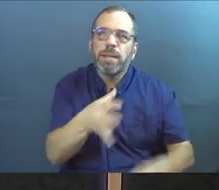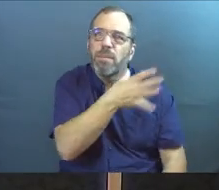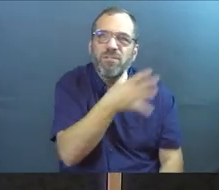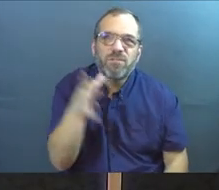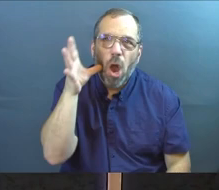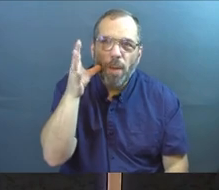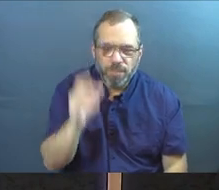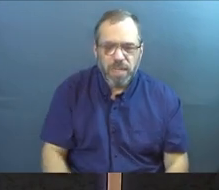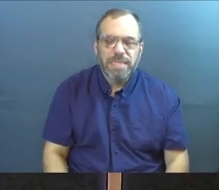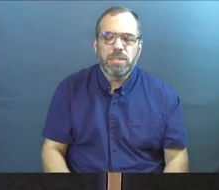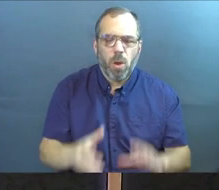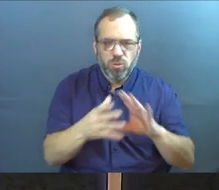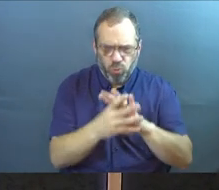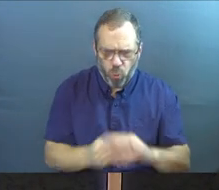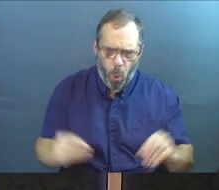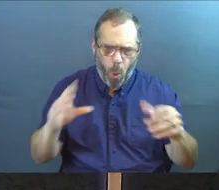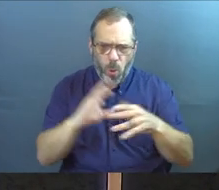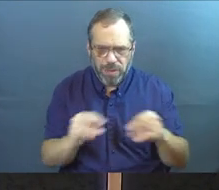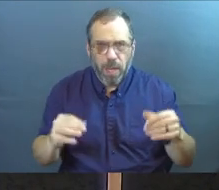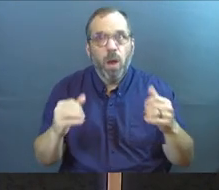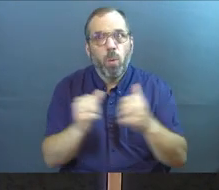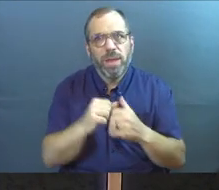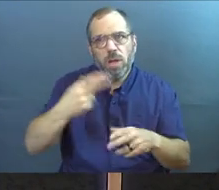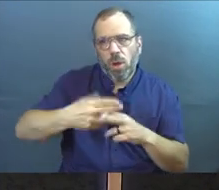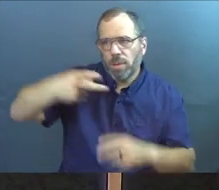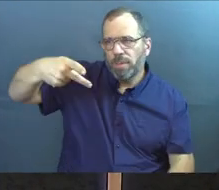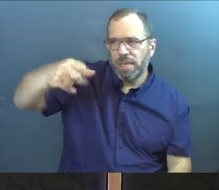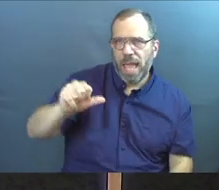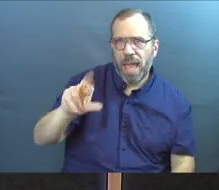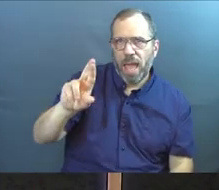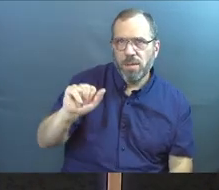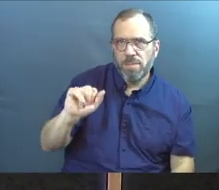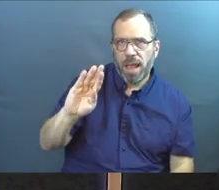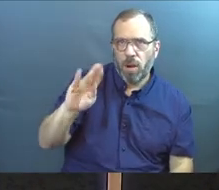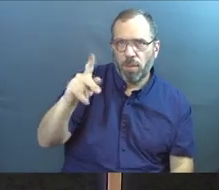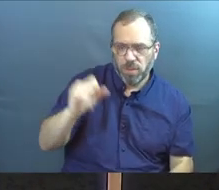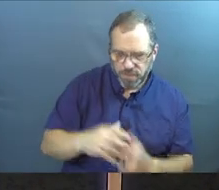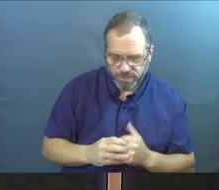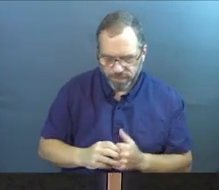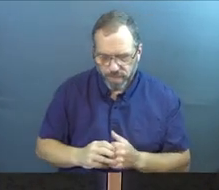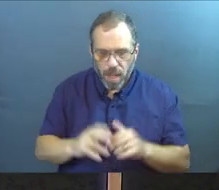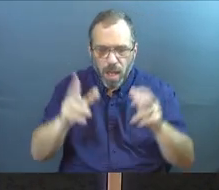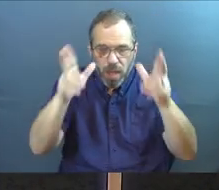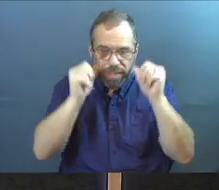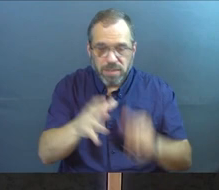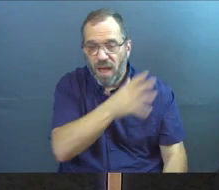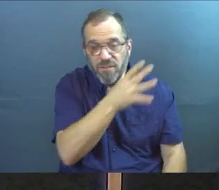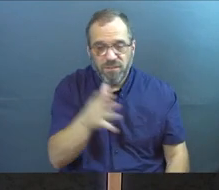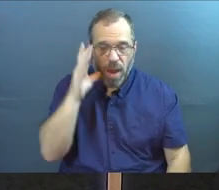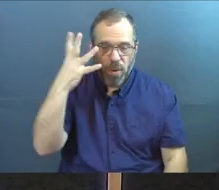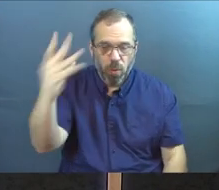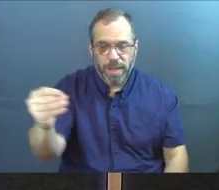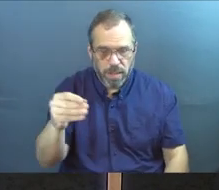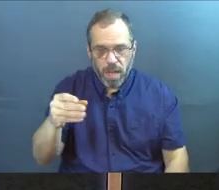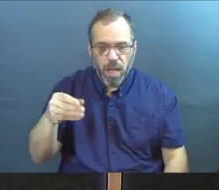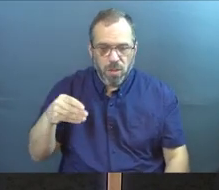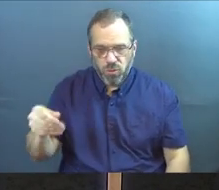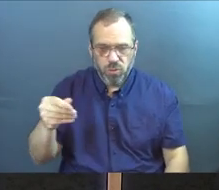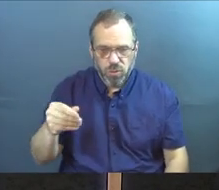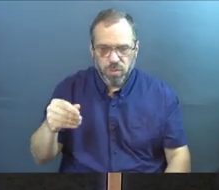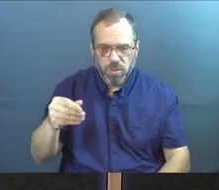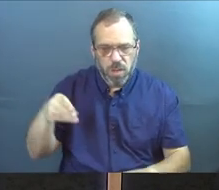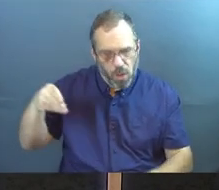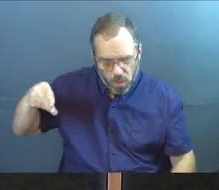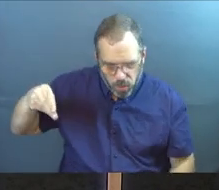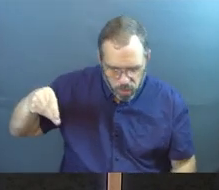3, he told many stories in the form of parables, such as this one. Listen, a farmer went out to plant